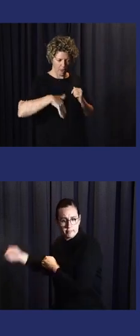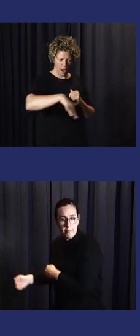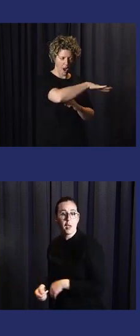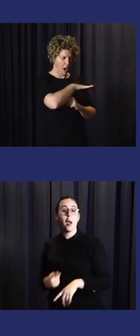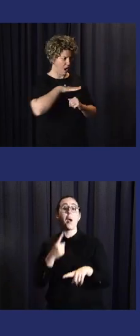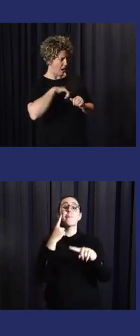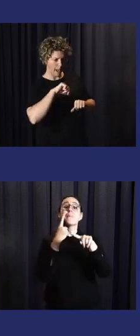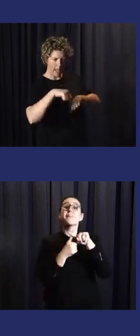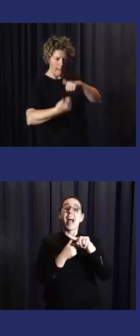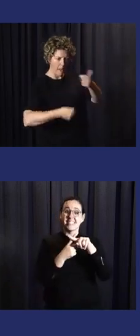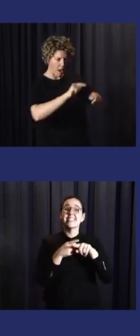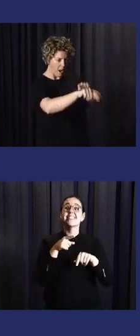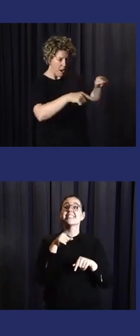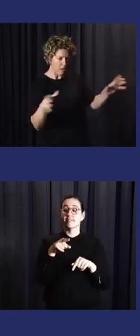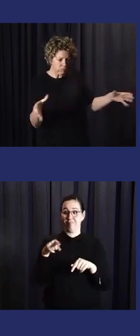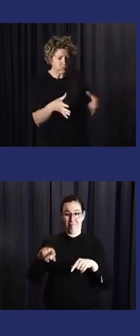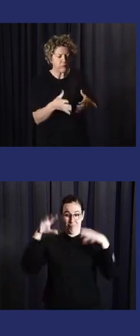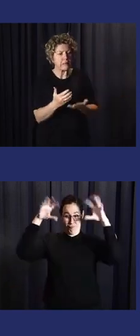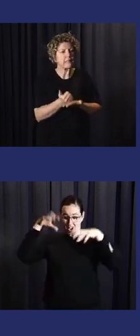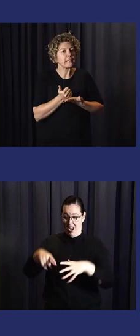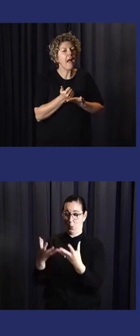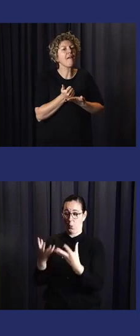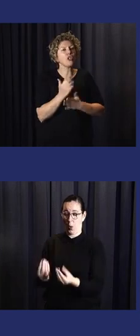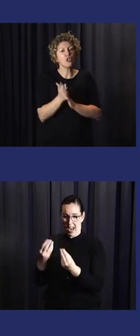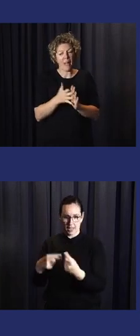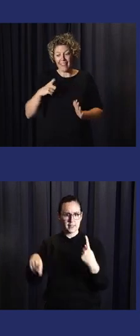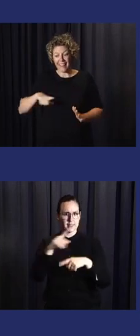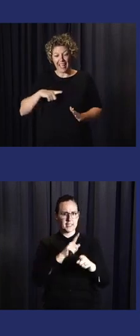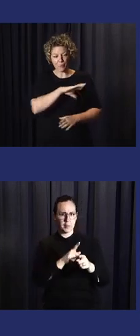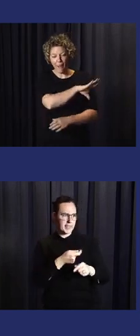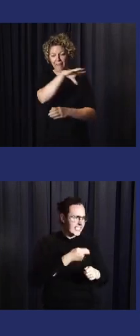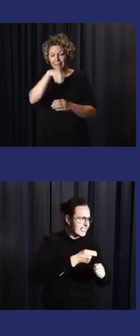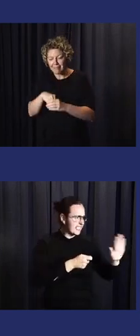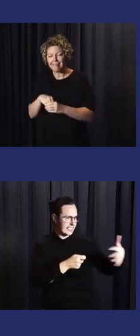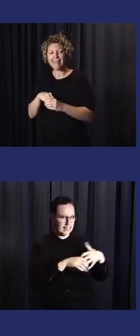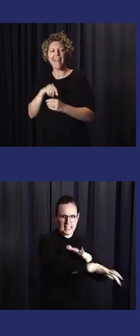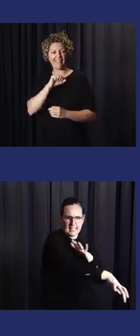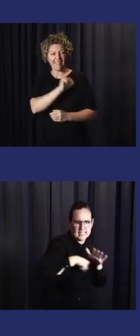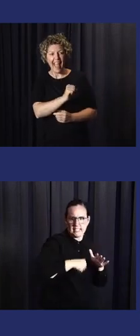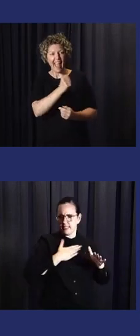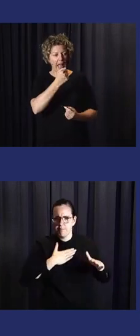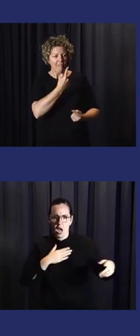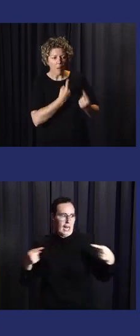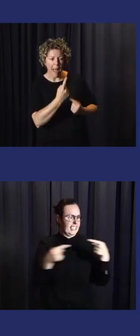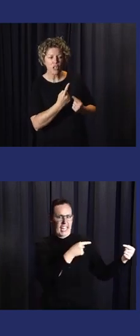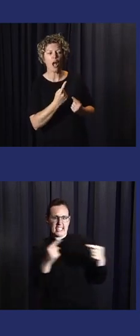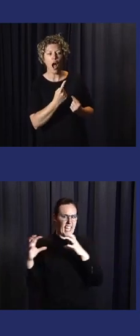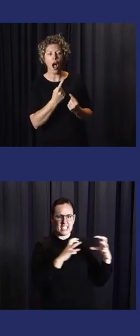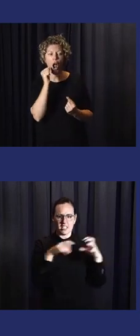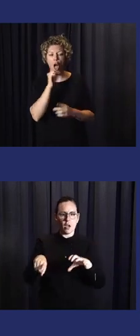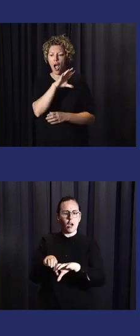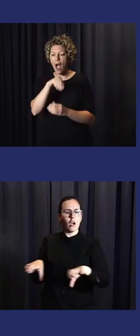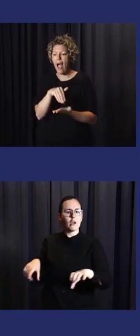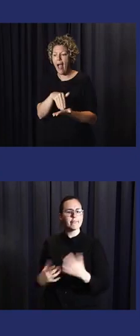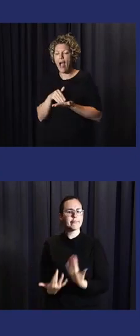able to keep their families safe, their communities safe. And it's actually empowering them with that information to be part of